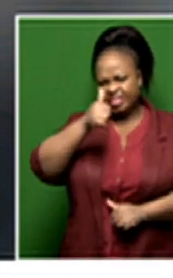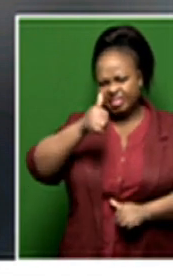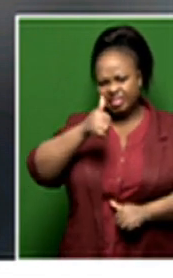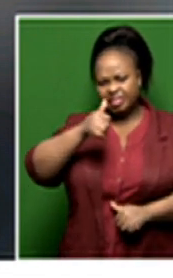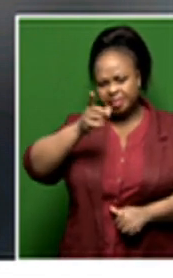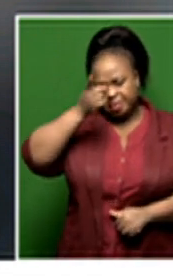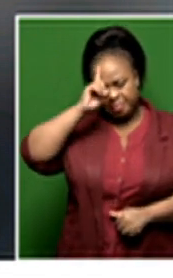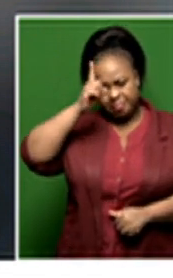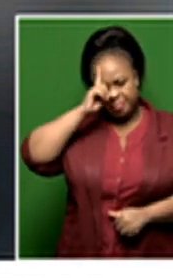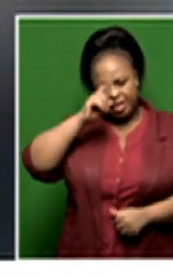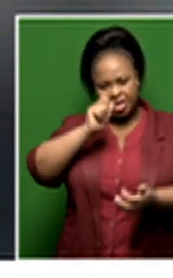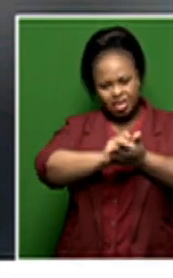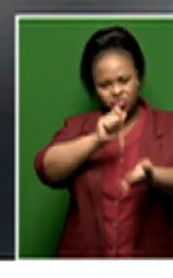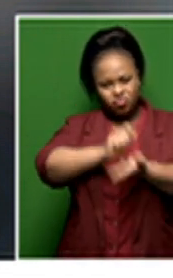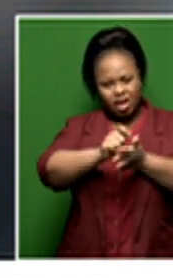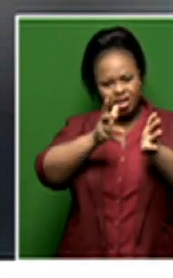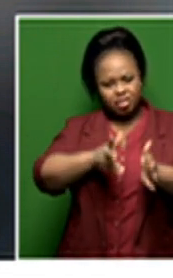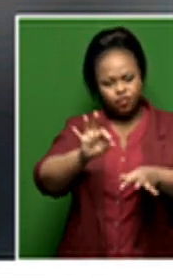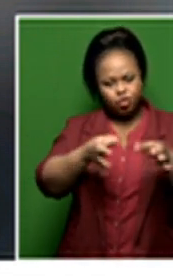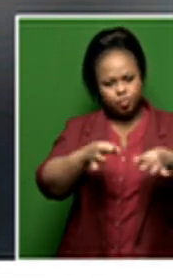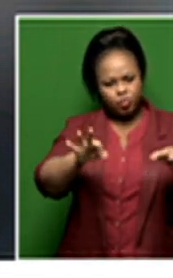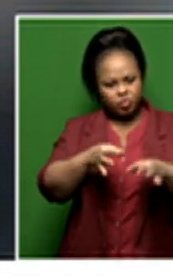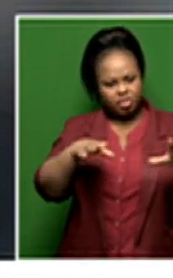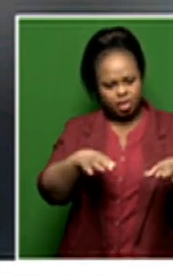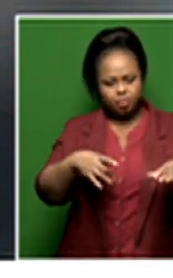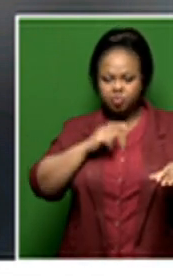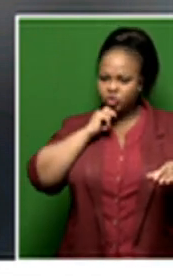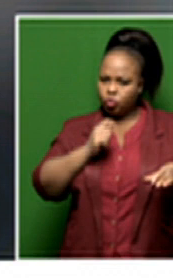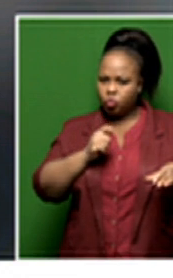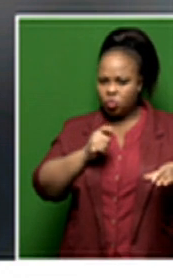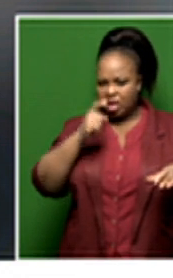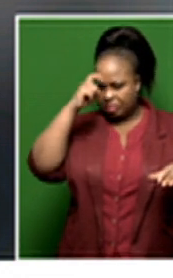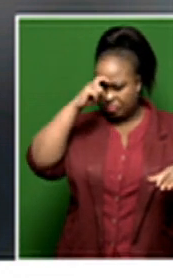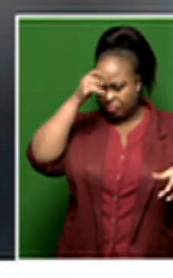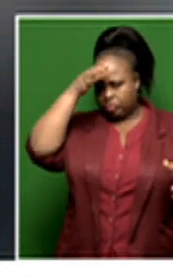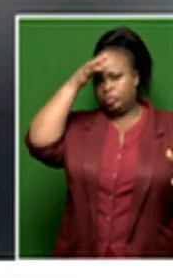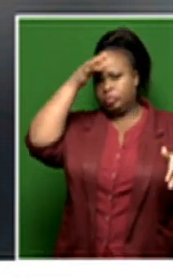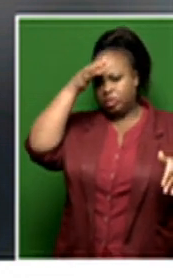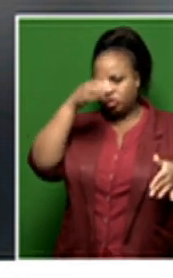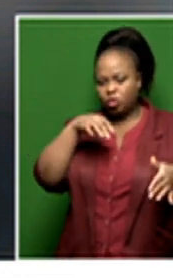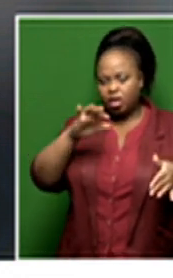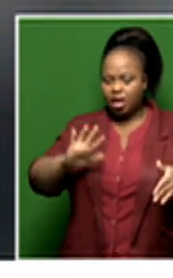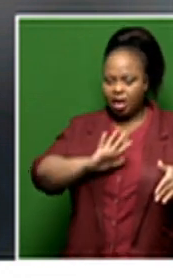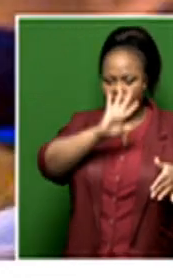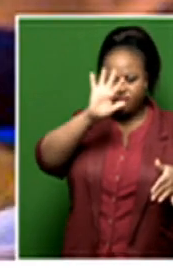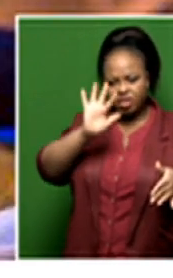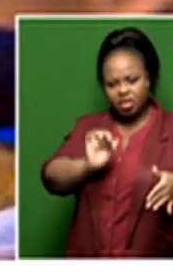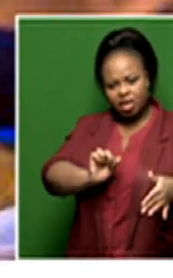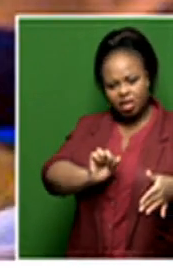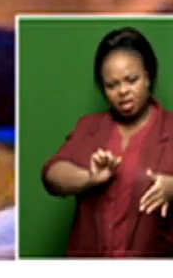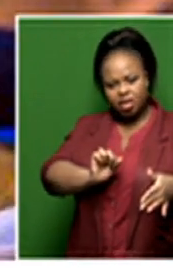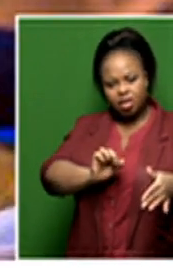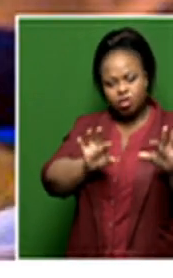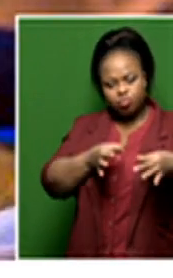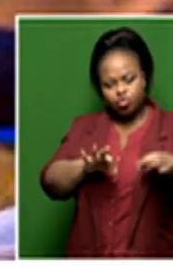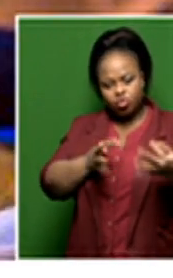African composer to really and convincingly and intelligently infuse African elements in